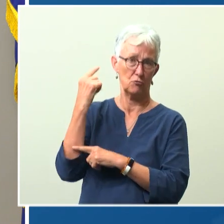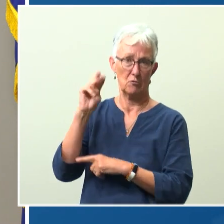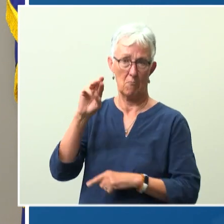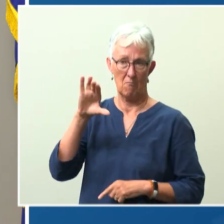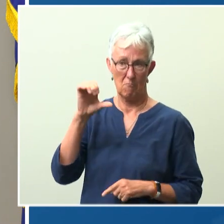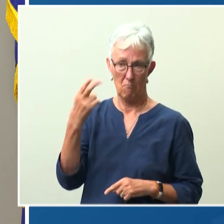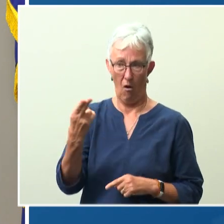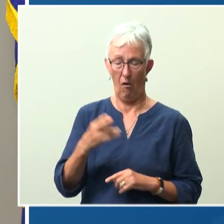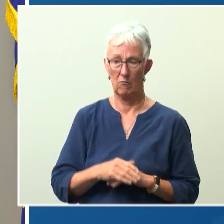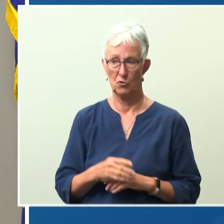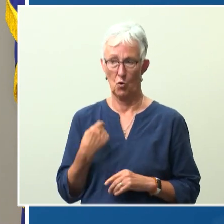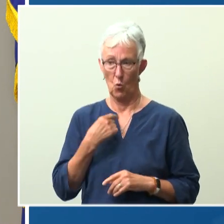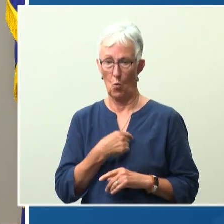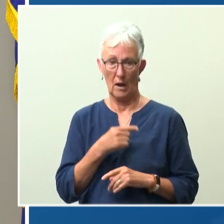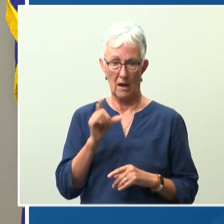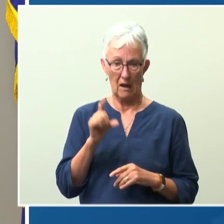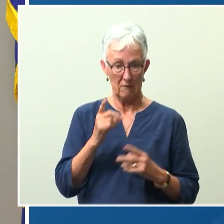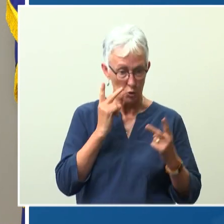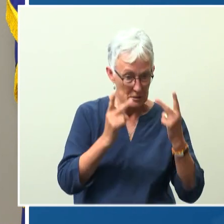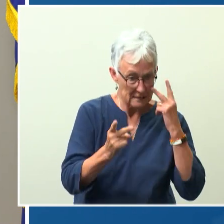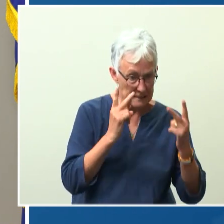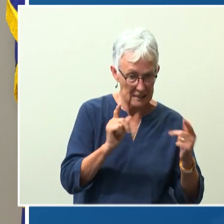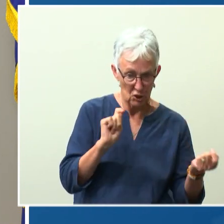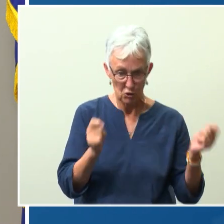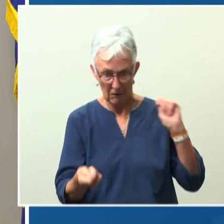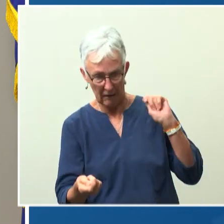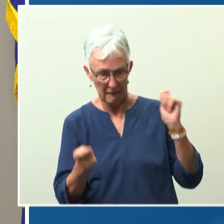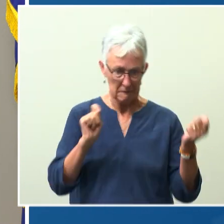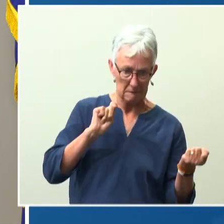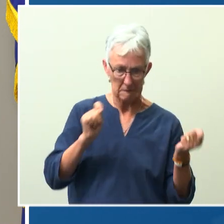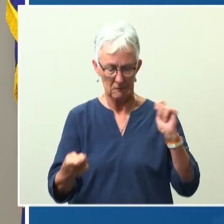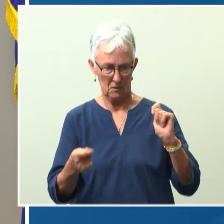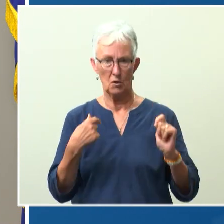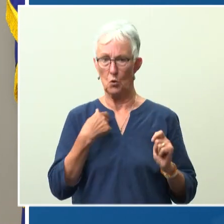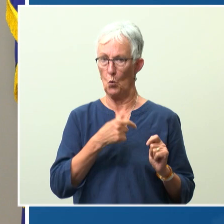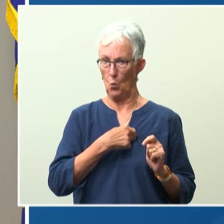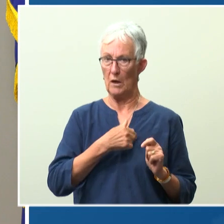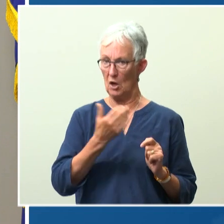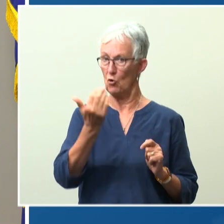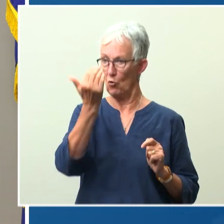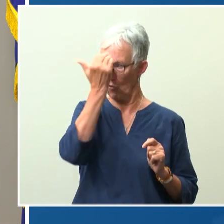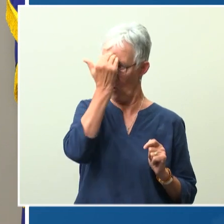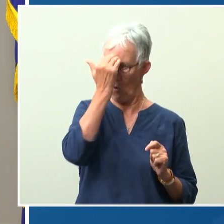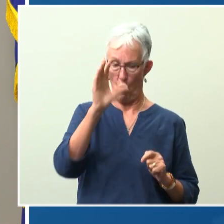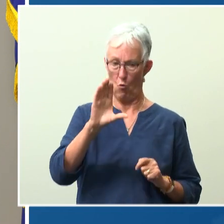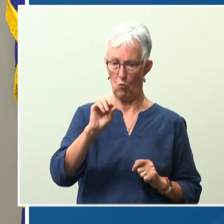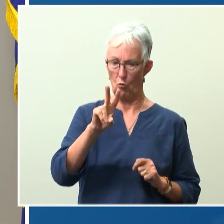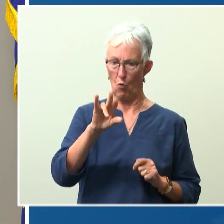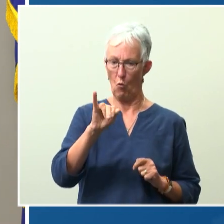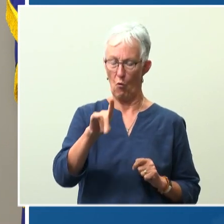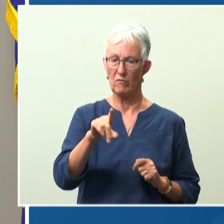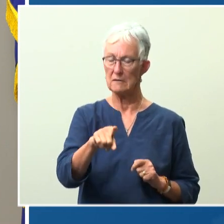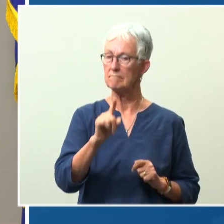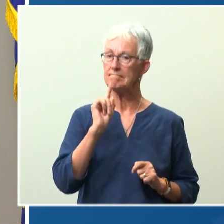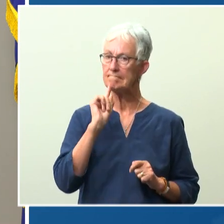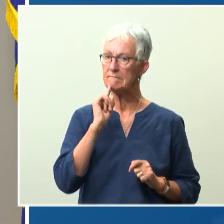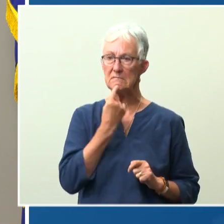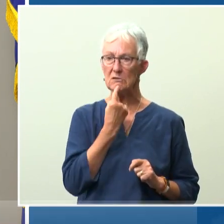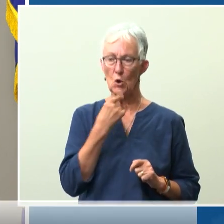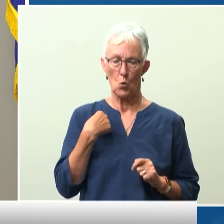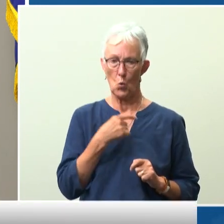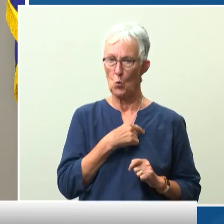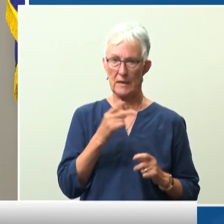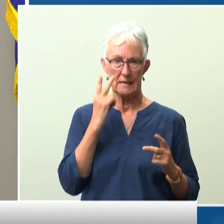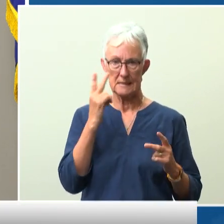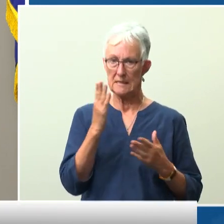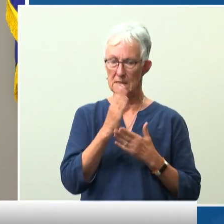way. To put it simply, we know COVID. We have seen the darkest days of this pandemic, and